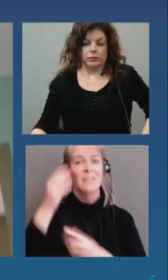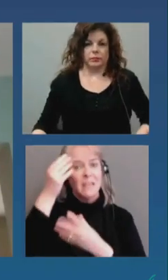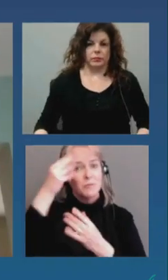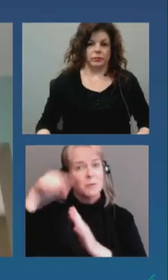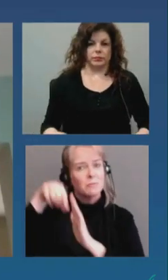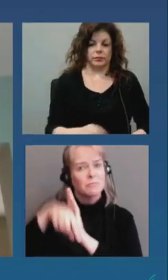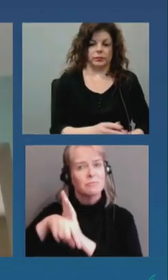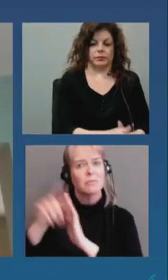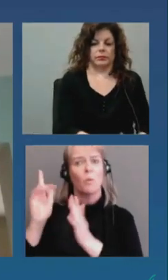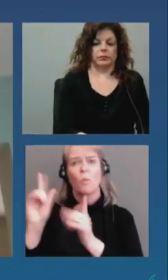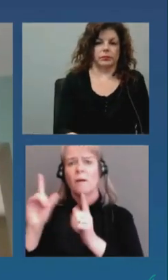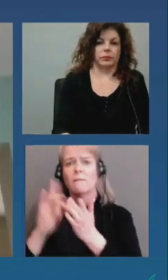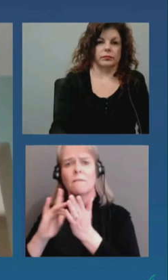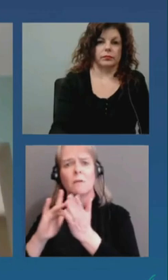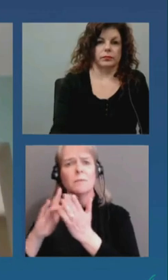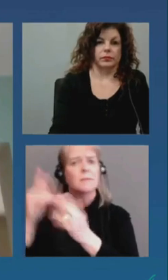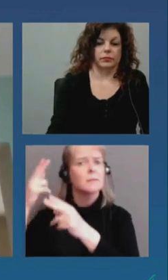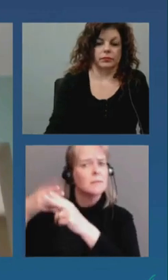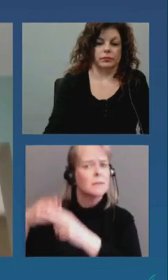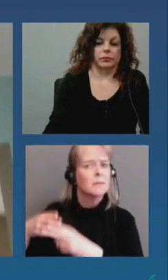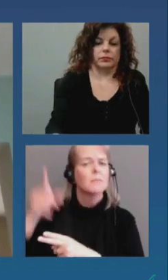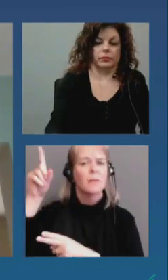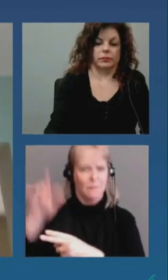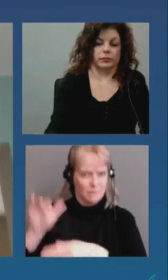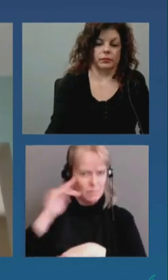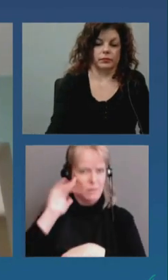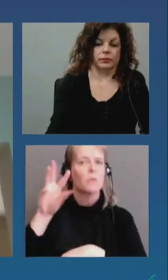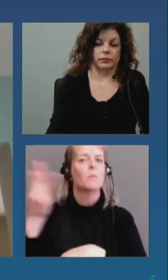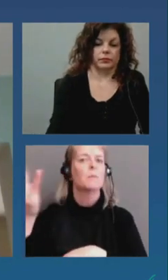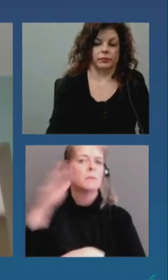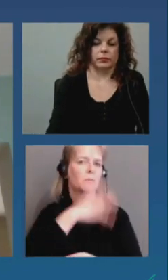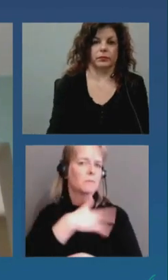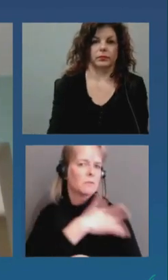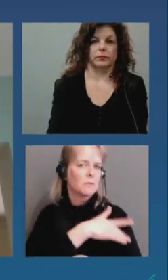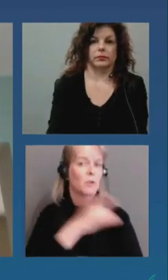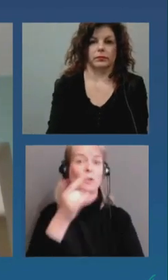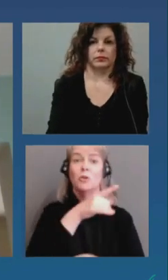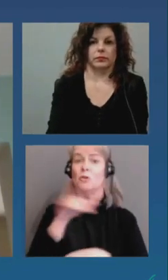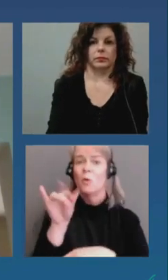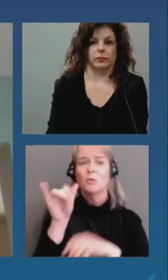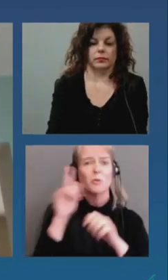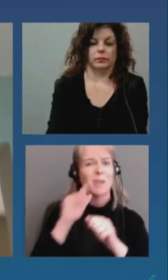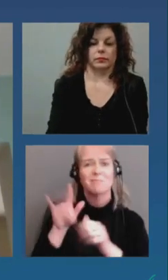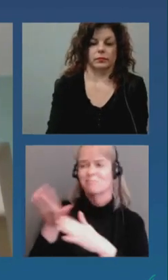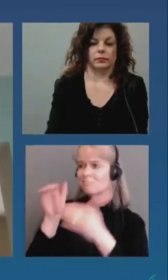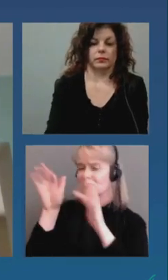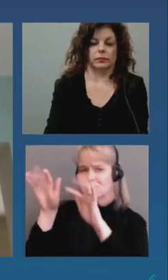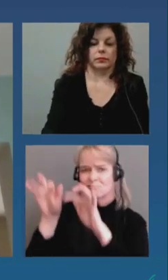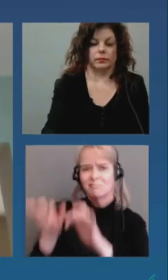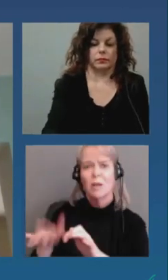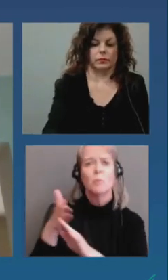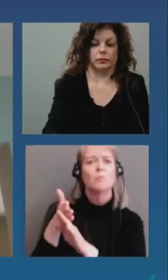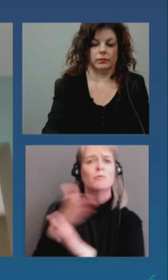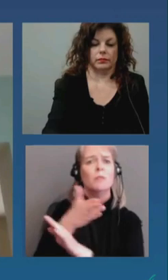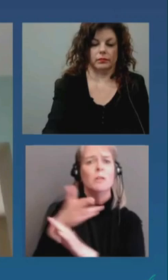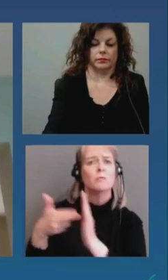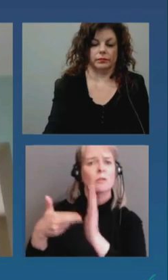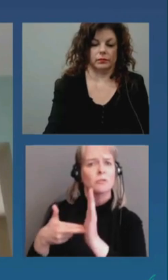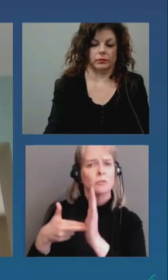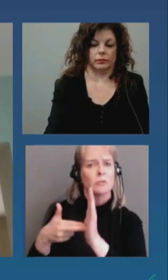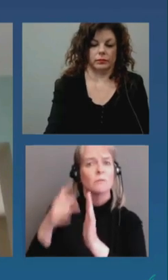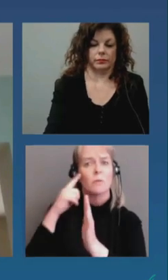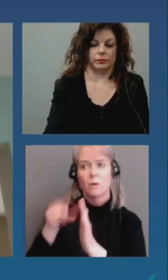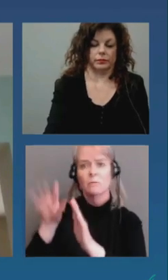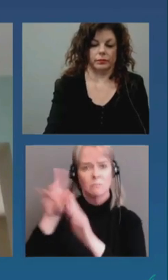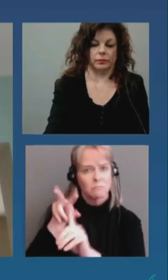it's quite easy to go online and pre-register for an appointment. If you're under 40 and would like to know if you're eligible for a